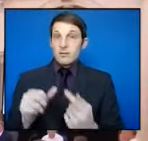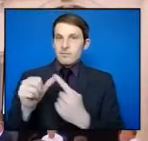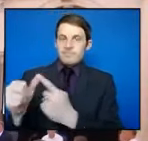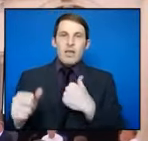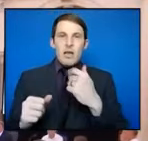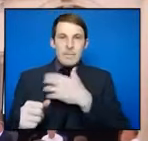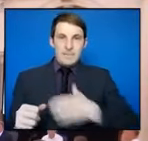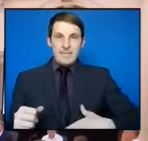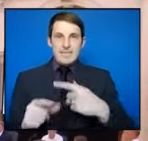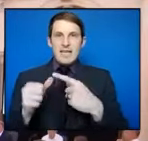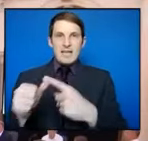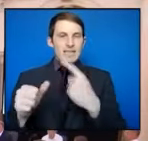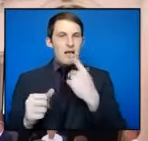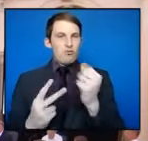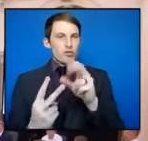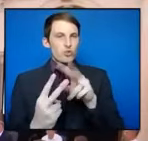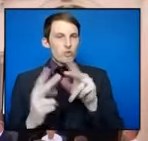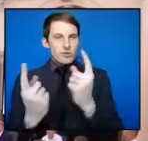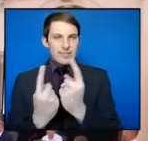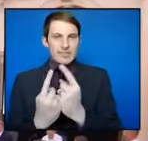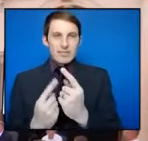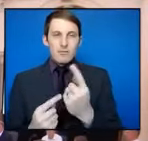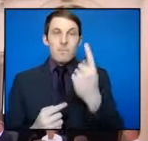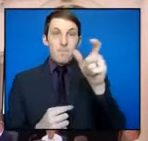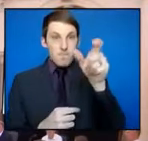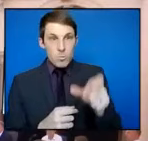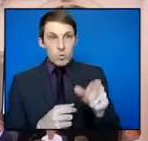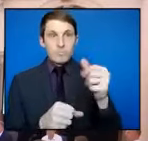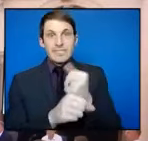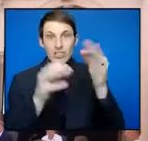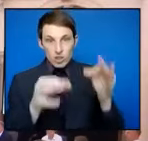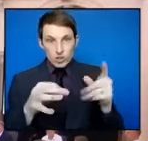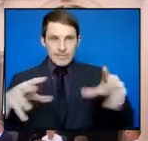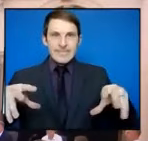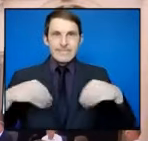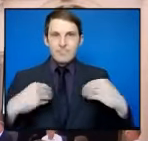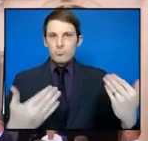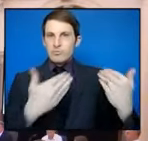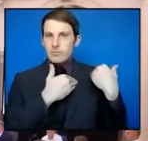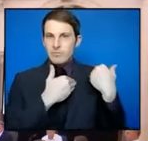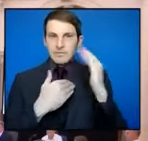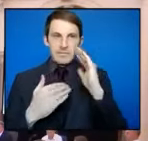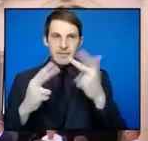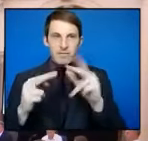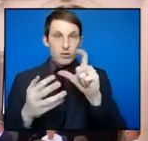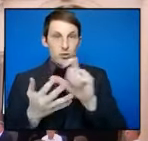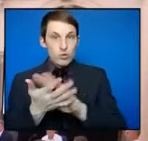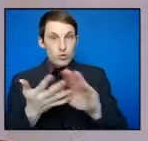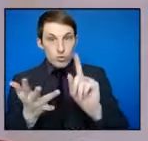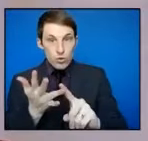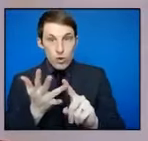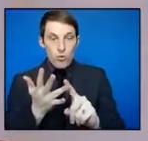The primary decision-maker bears the responsibility. So, every decision-maker, whether it's the CHO in the context of